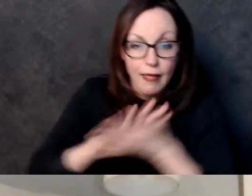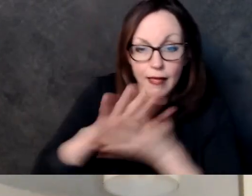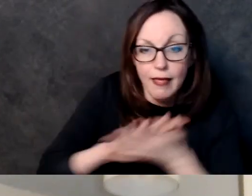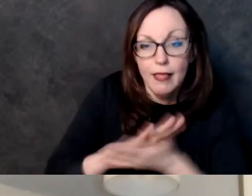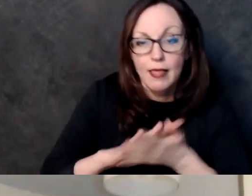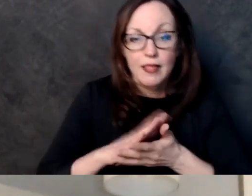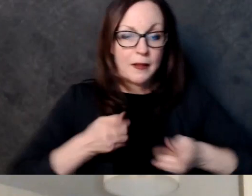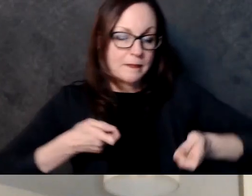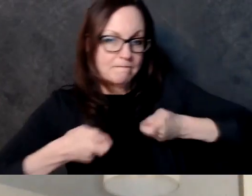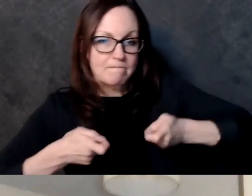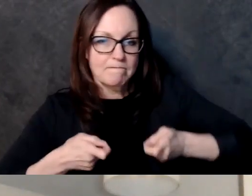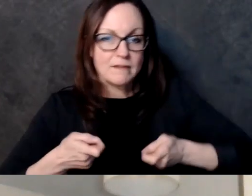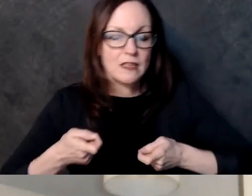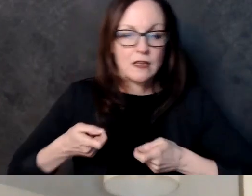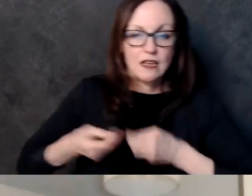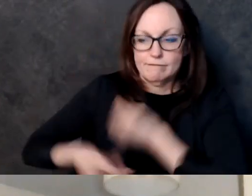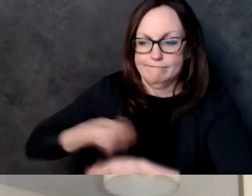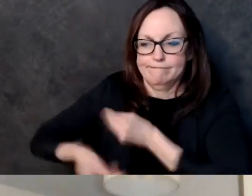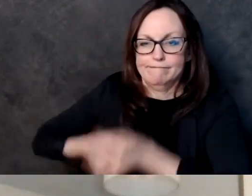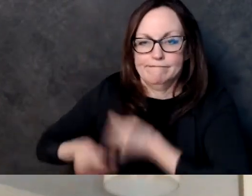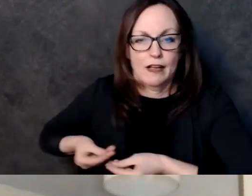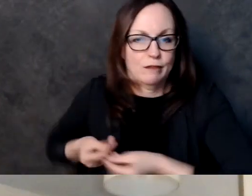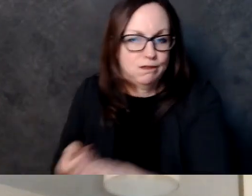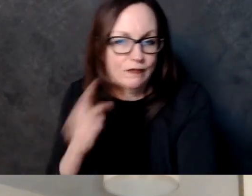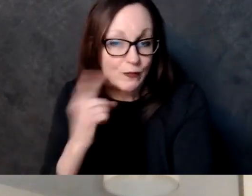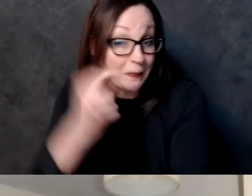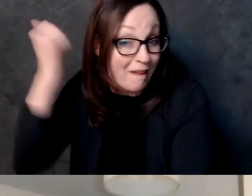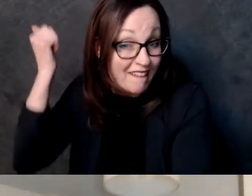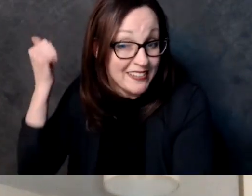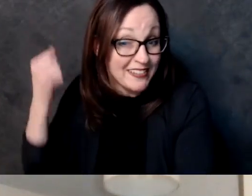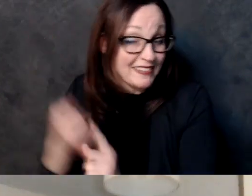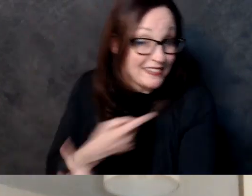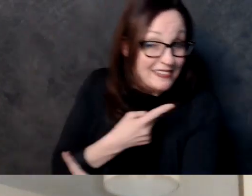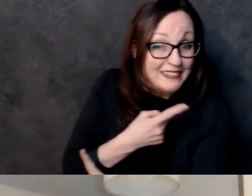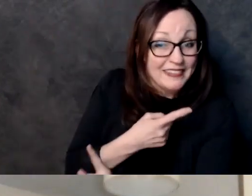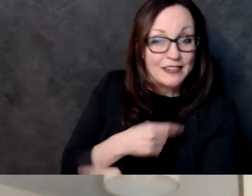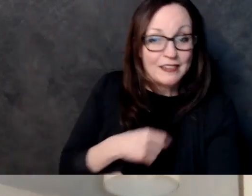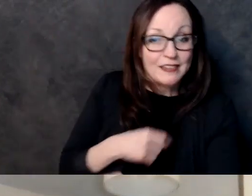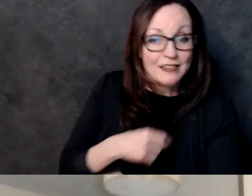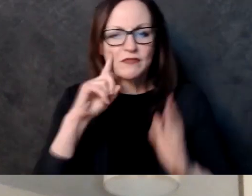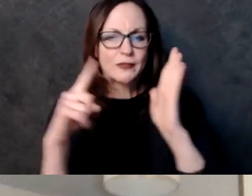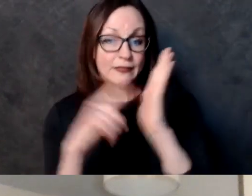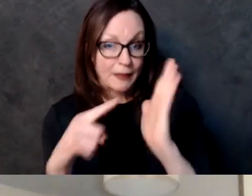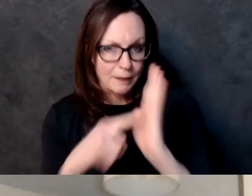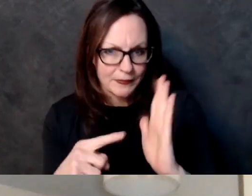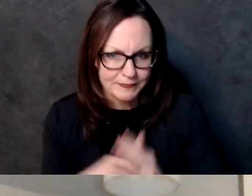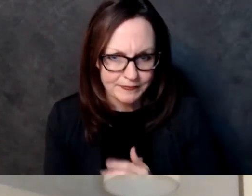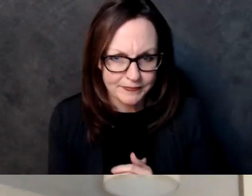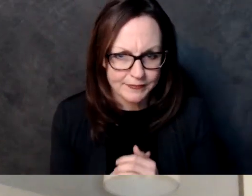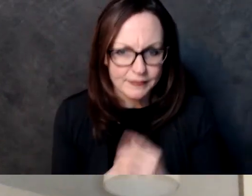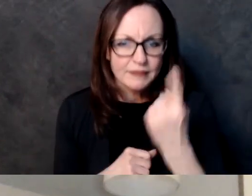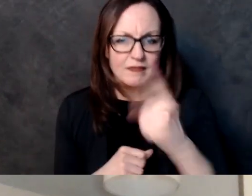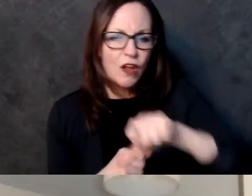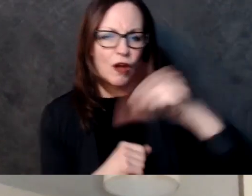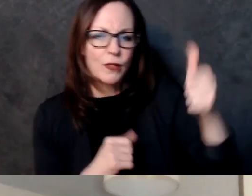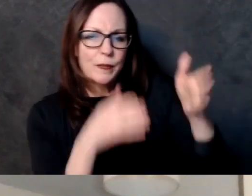had this committee hearing where he had this shock jock you know radio guy on there this right-wing extremist you know open up the committee